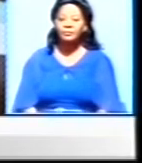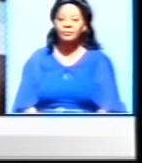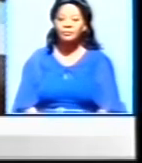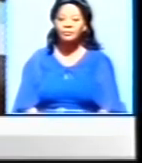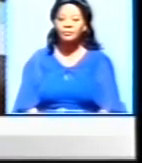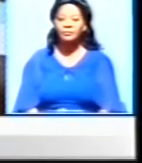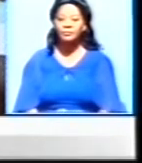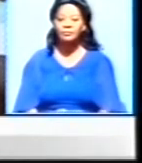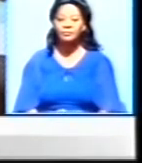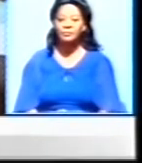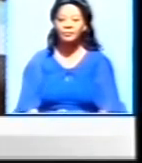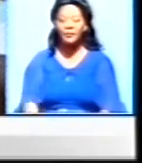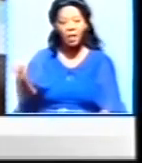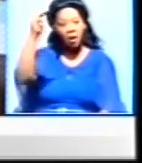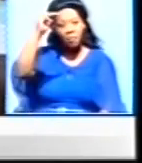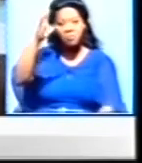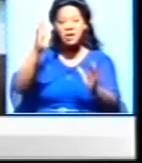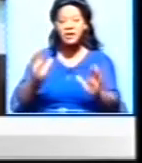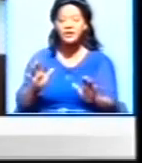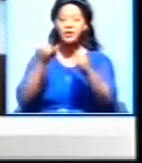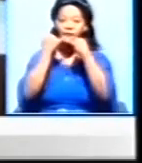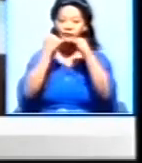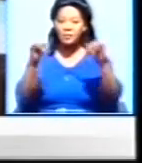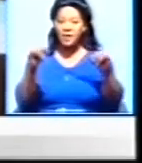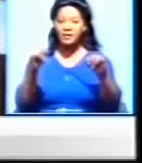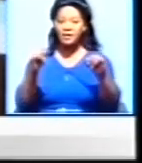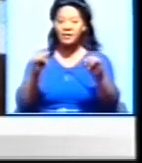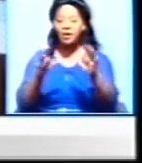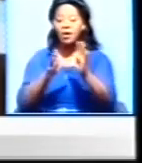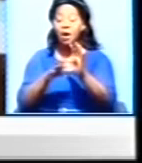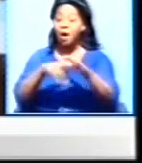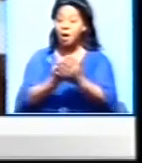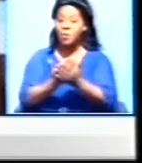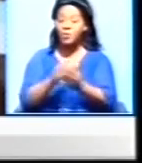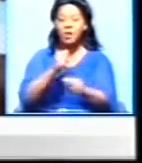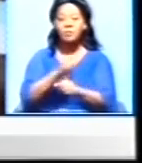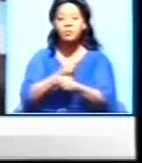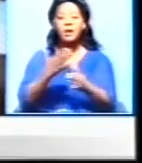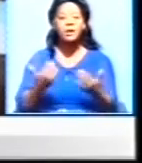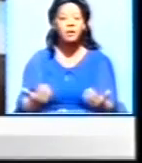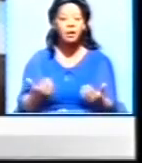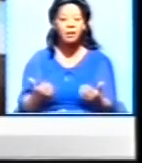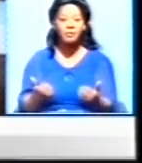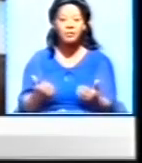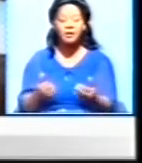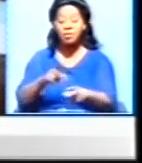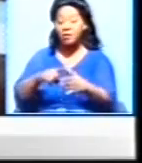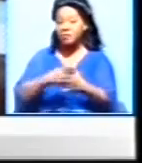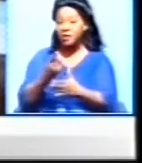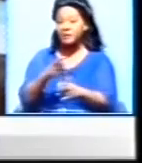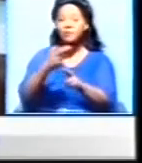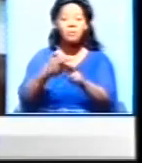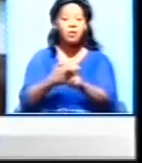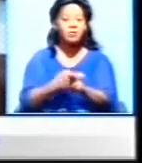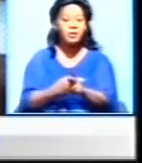As minister of information, I will ensure, actually what we are doing now is that in the next month,